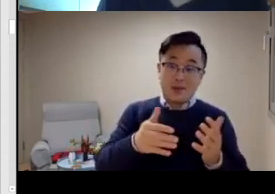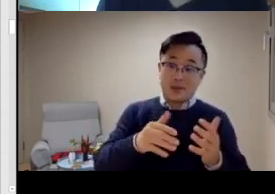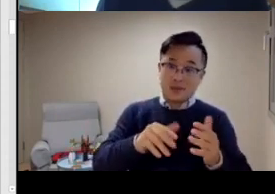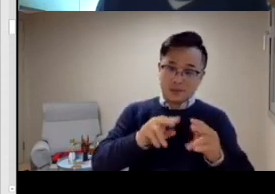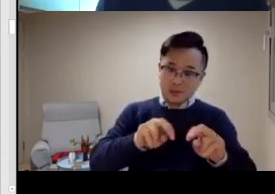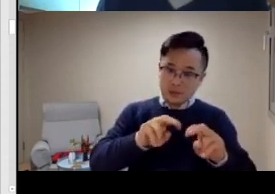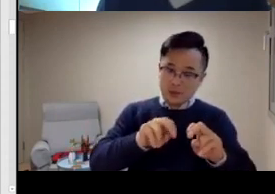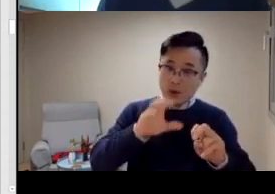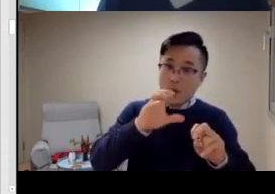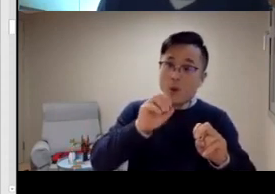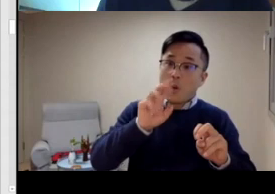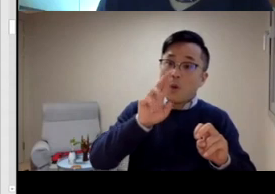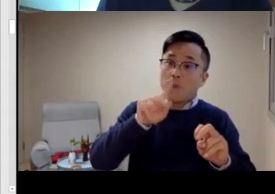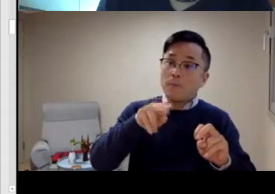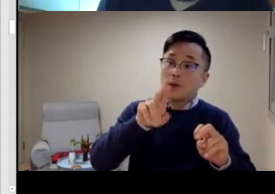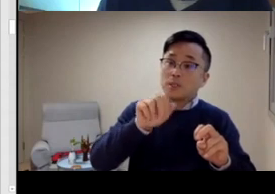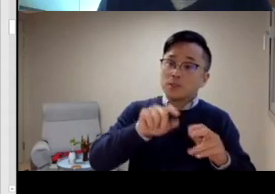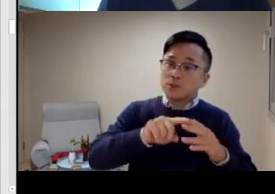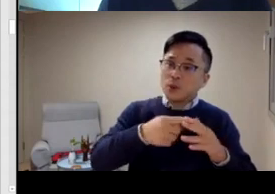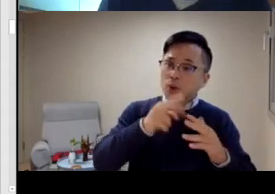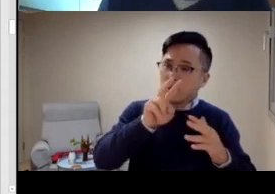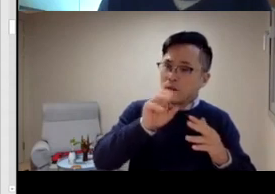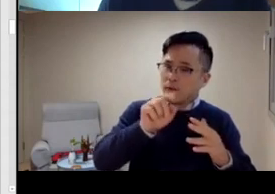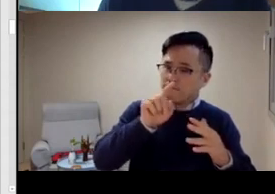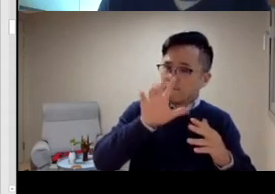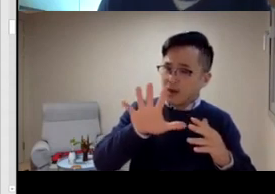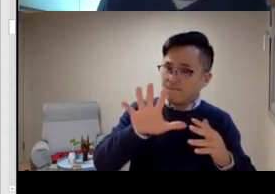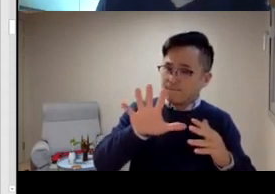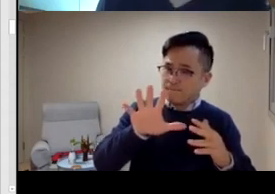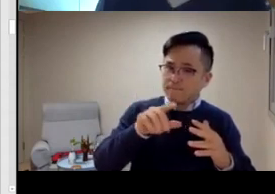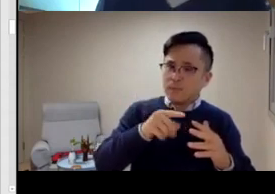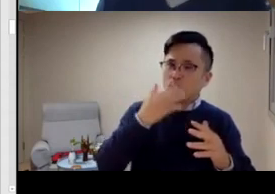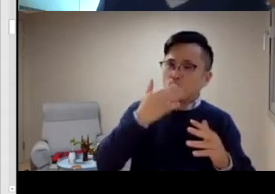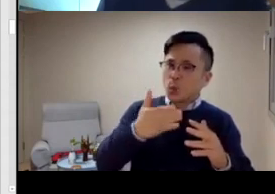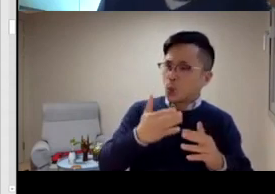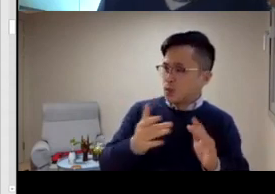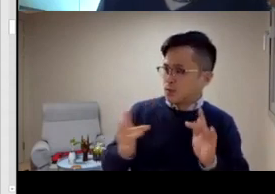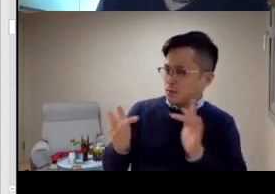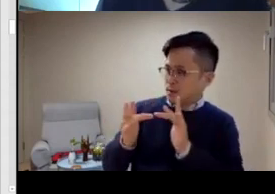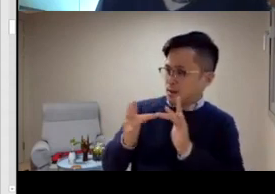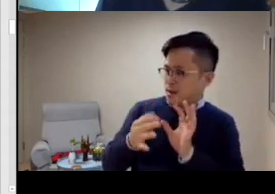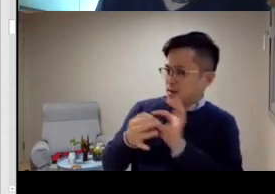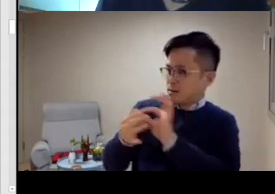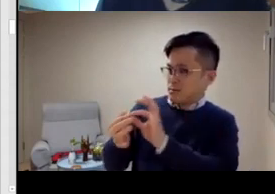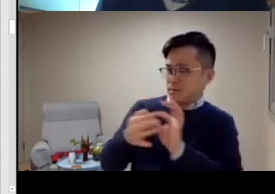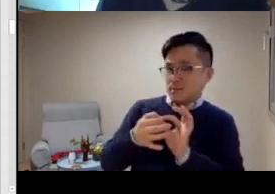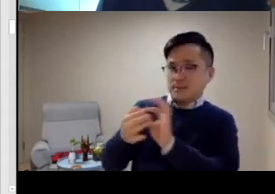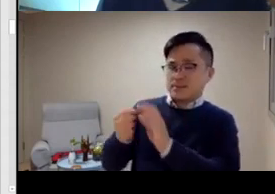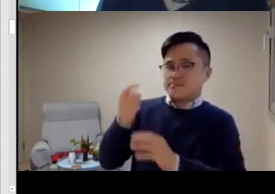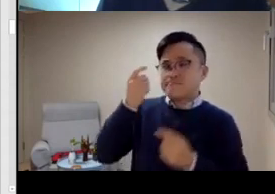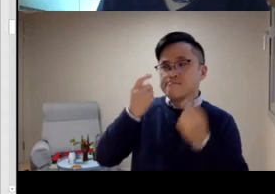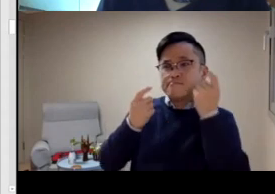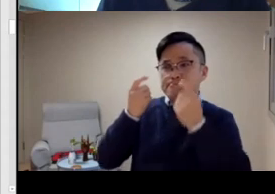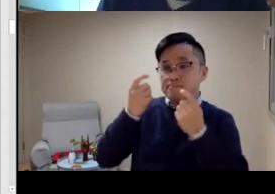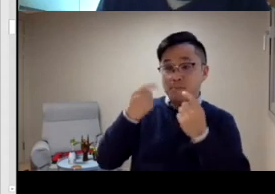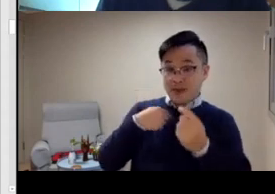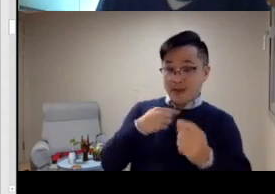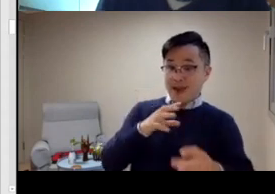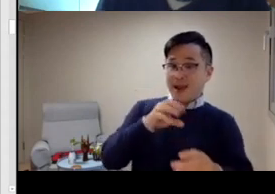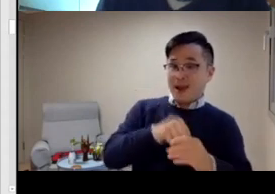a lot of sharing. There's a lot of relationship going on between them. For example, we have the Corpus project